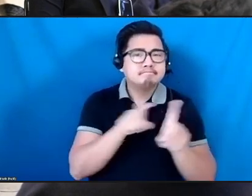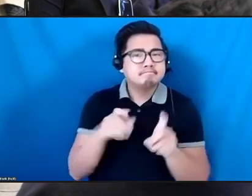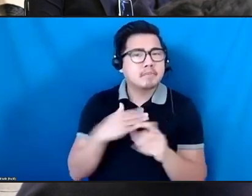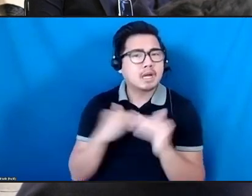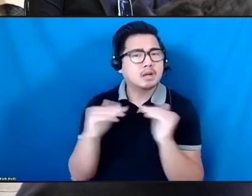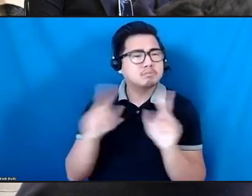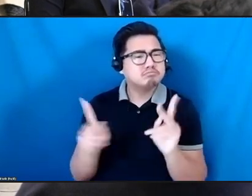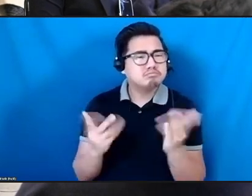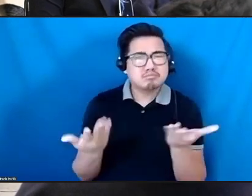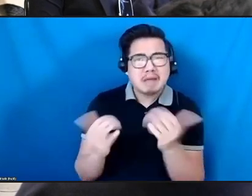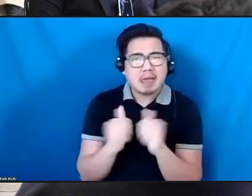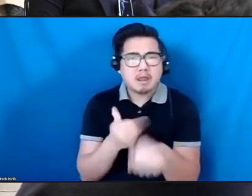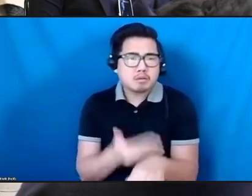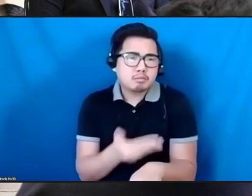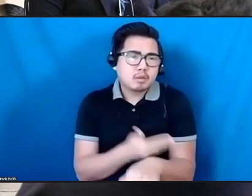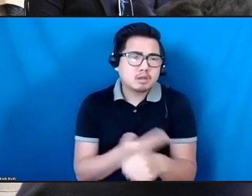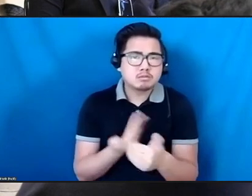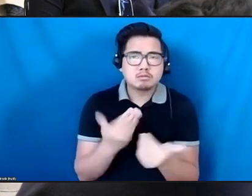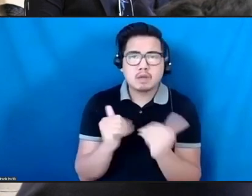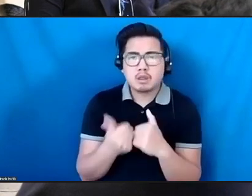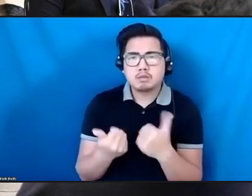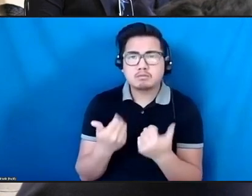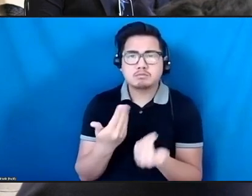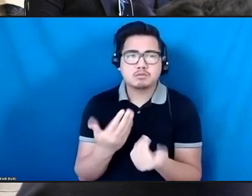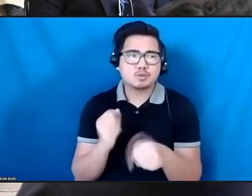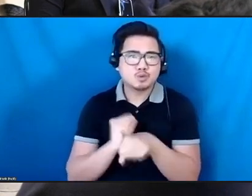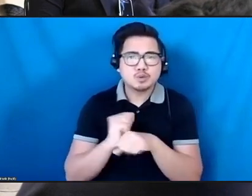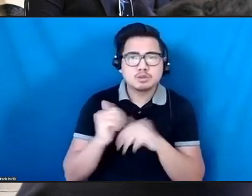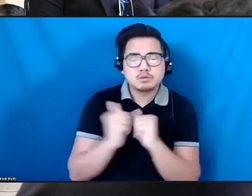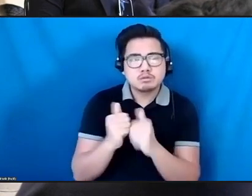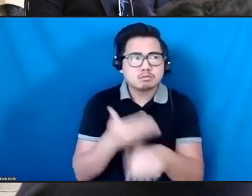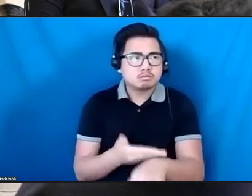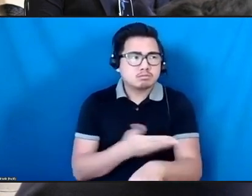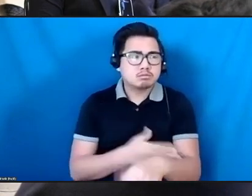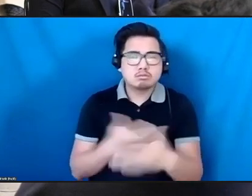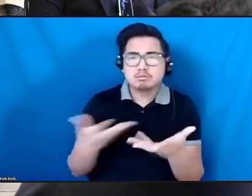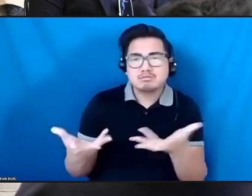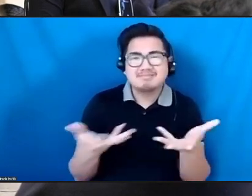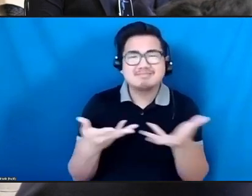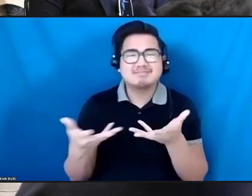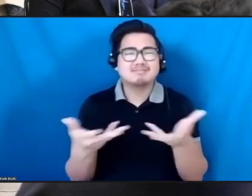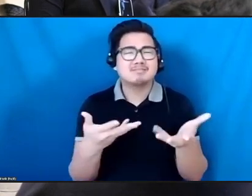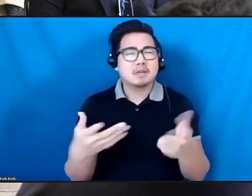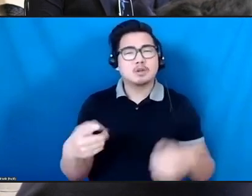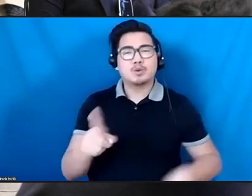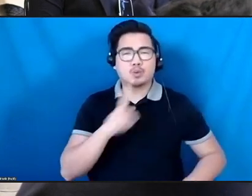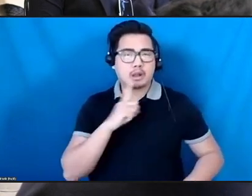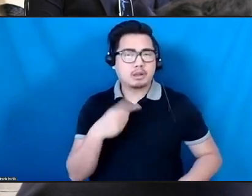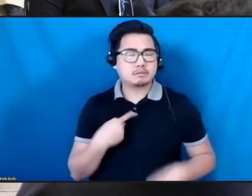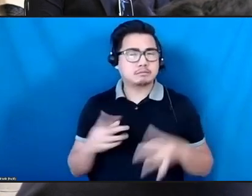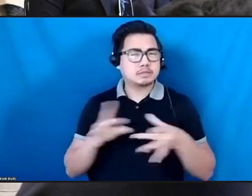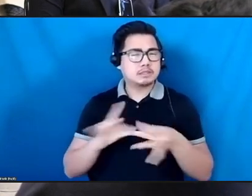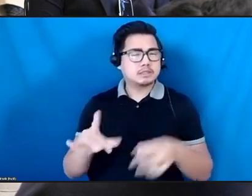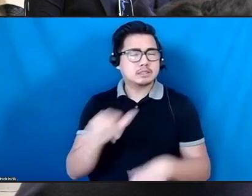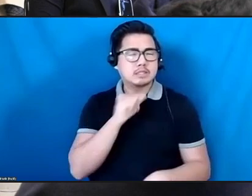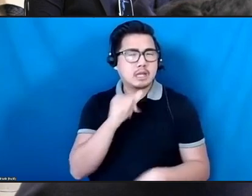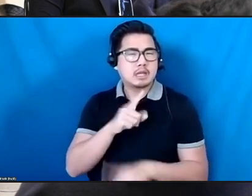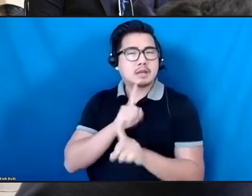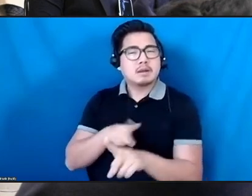just, it's not an answer to your question as much as an acknowledgement of what some hurdles are.